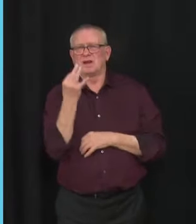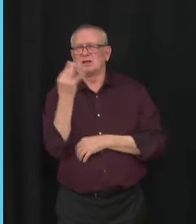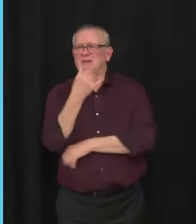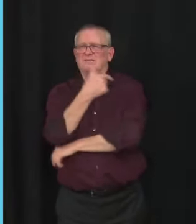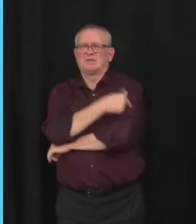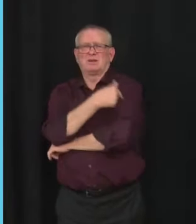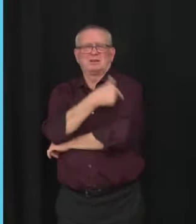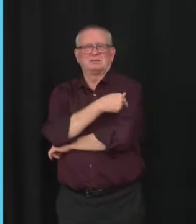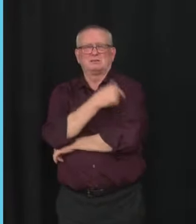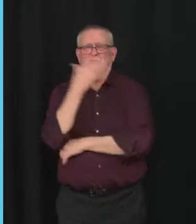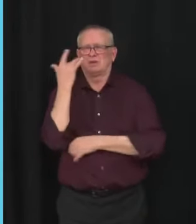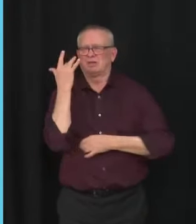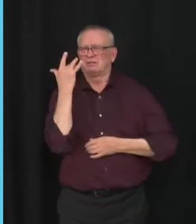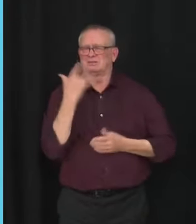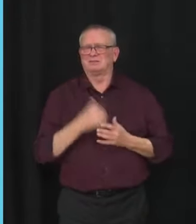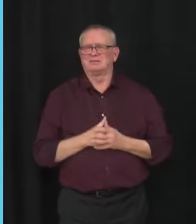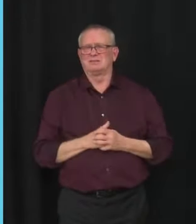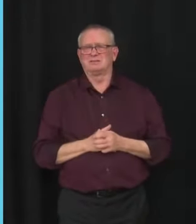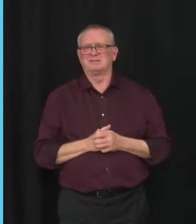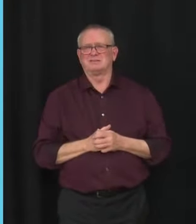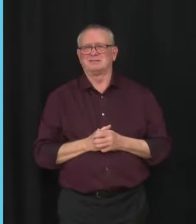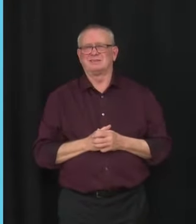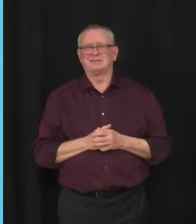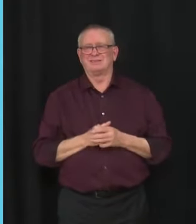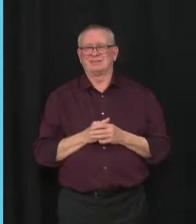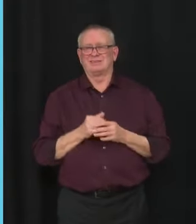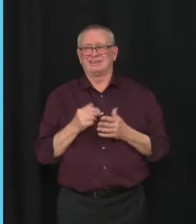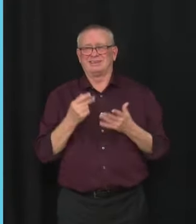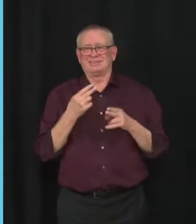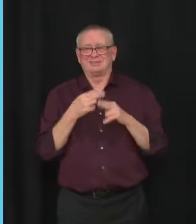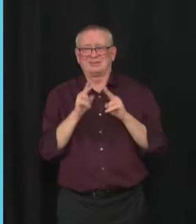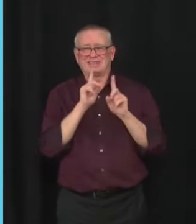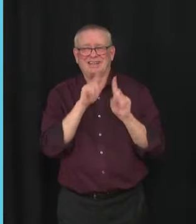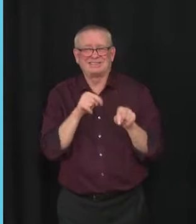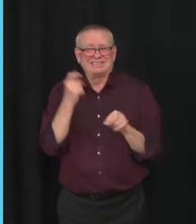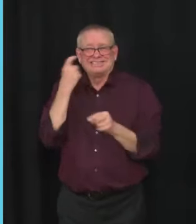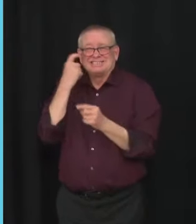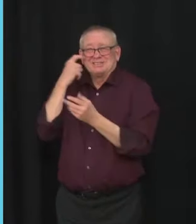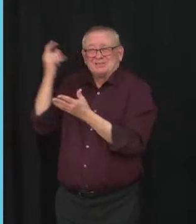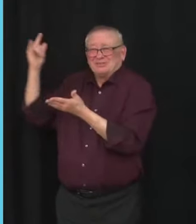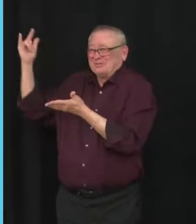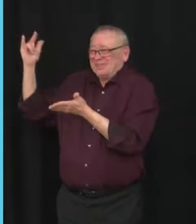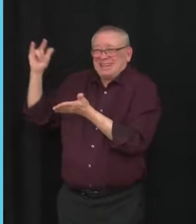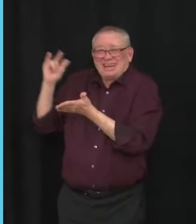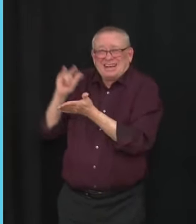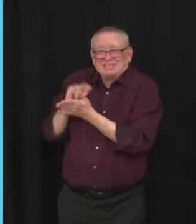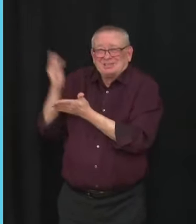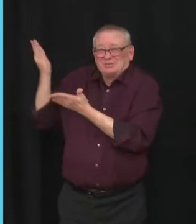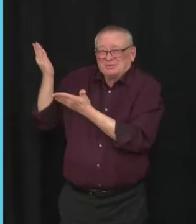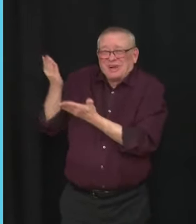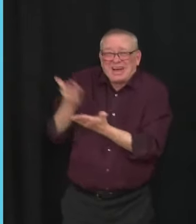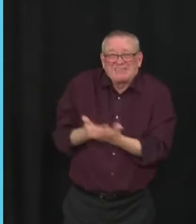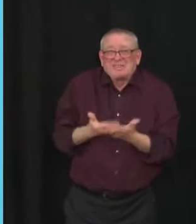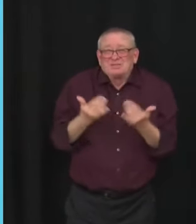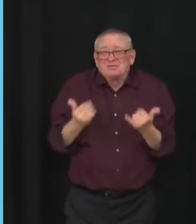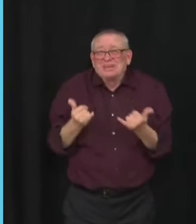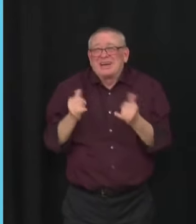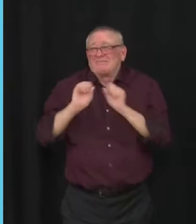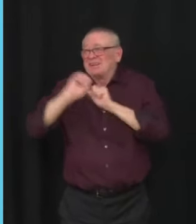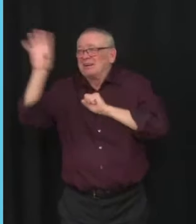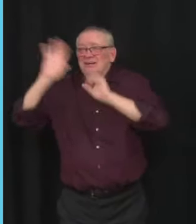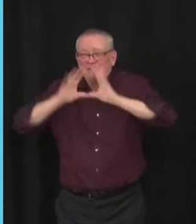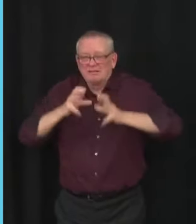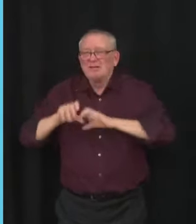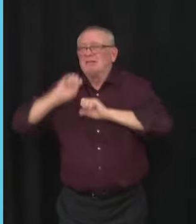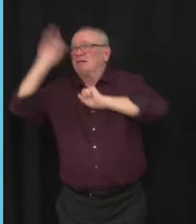Thanks for the question. The short answer is they just arrived today. They need to be distributed across the entire province. There's 120